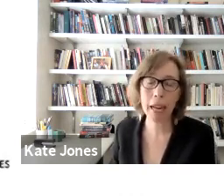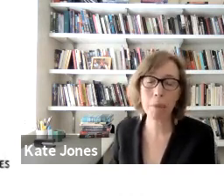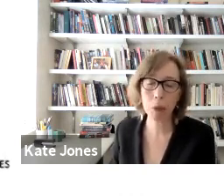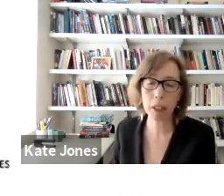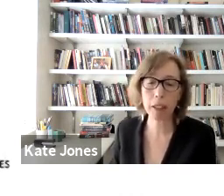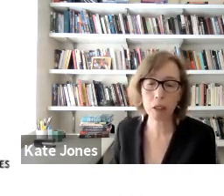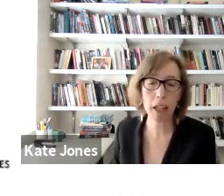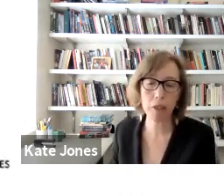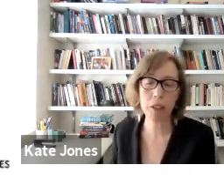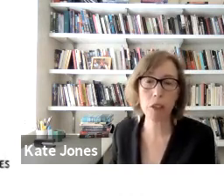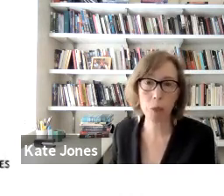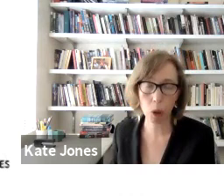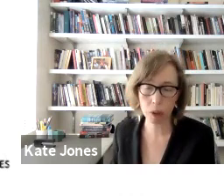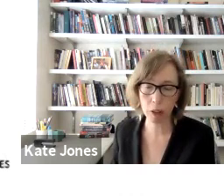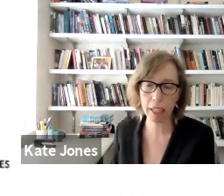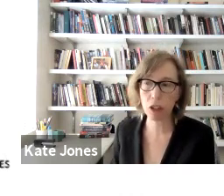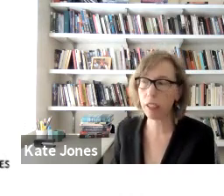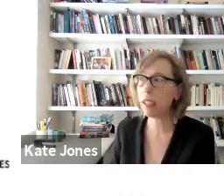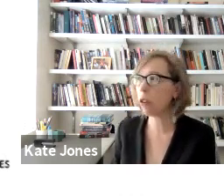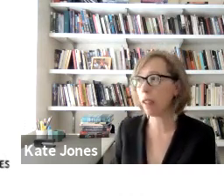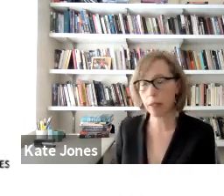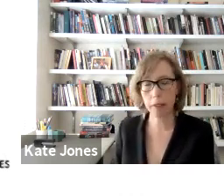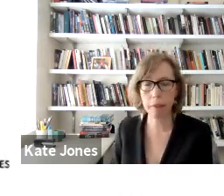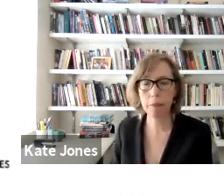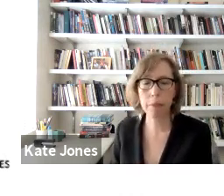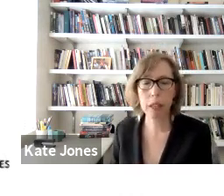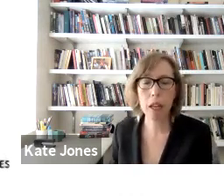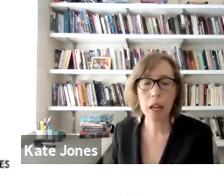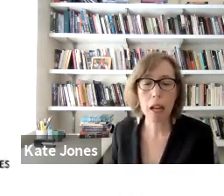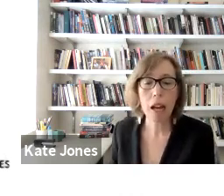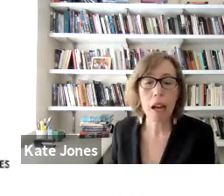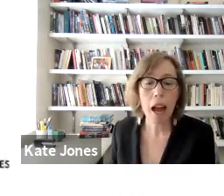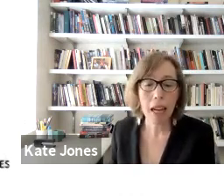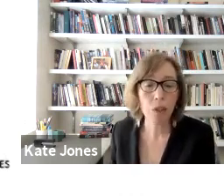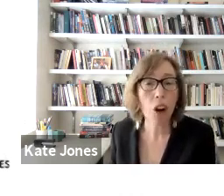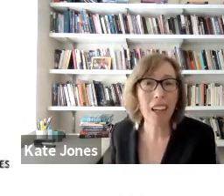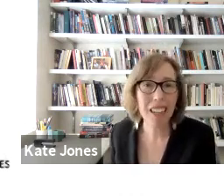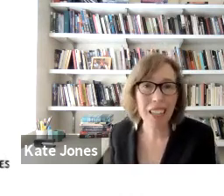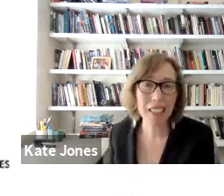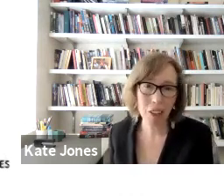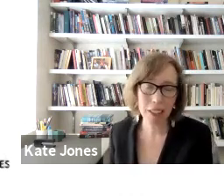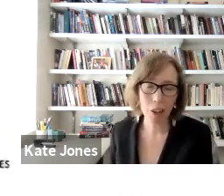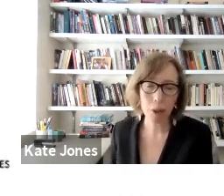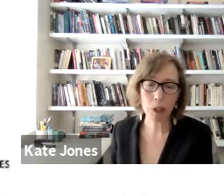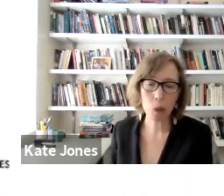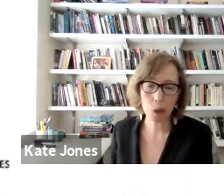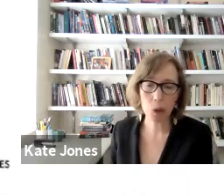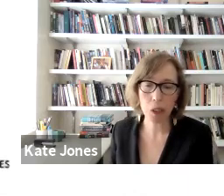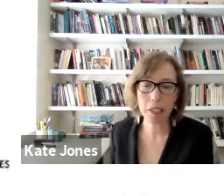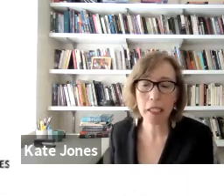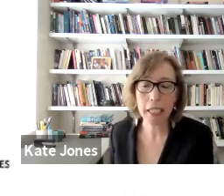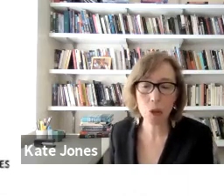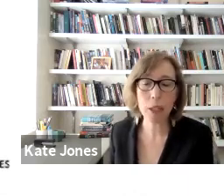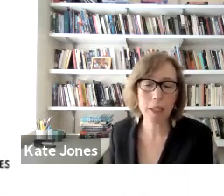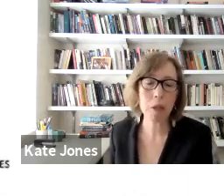and began building the legal edifice of jim crow segregation in earnest as far as i could tell as an elementary school